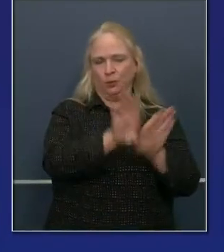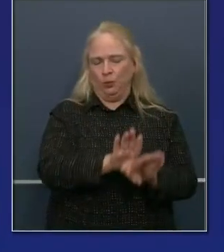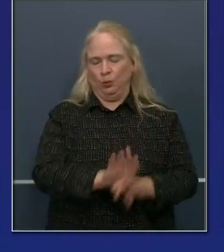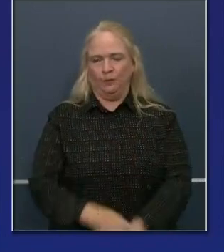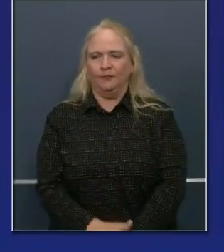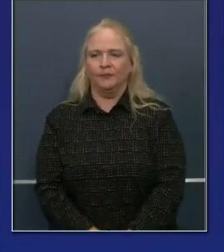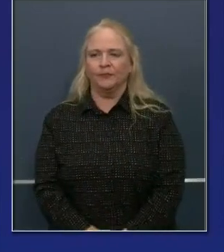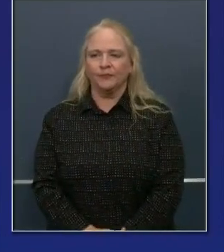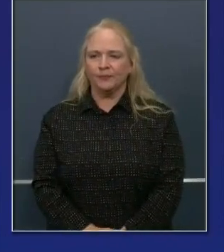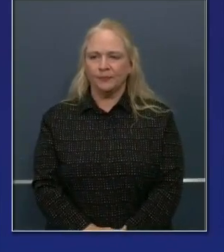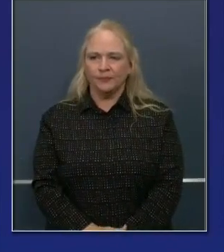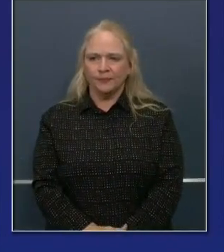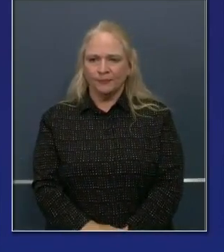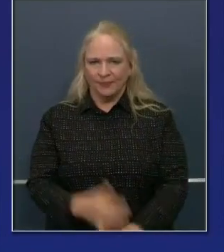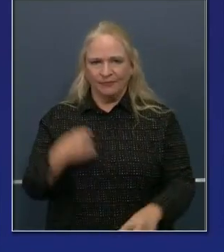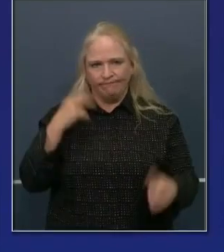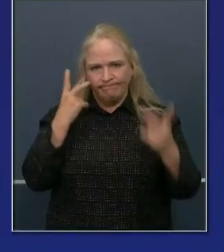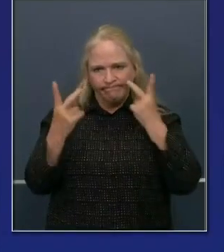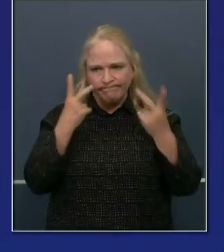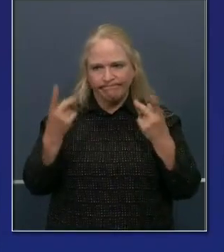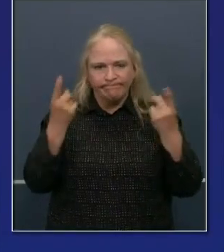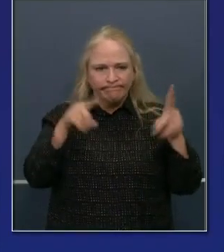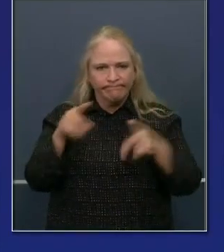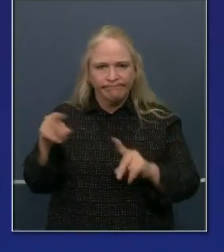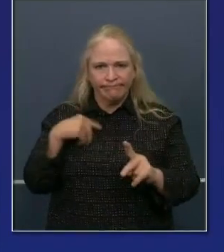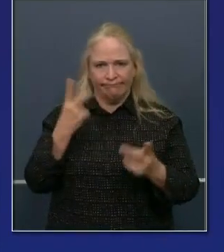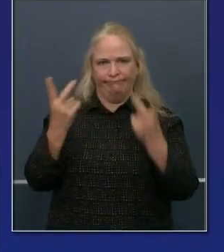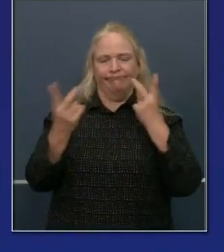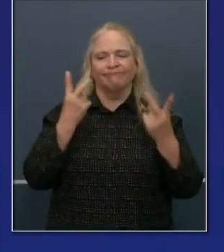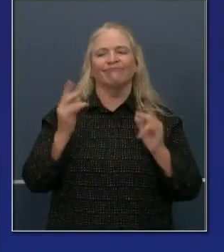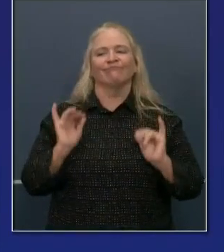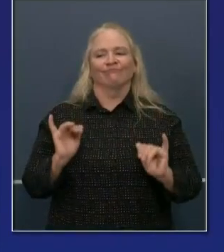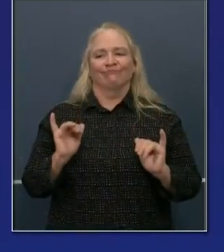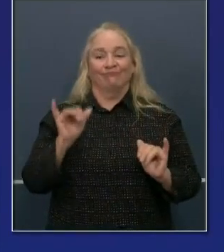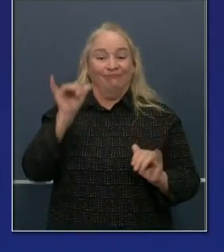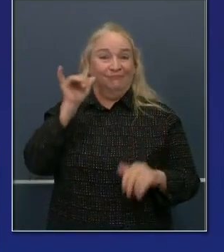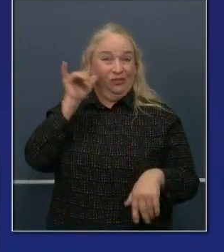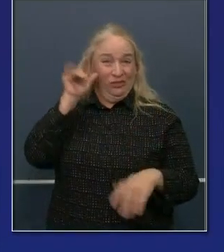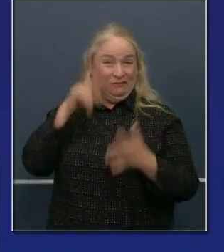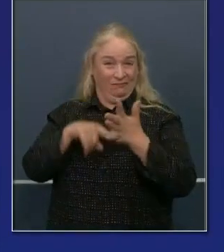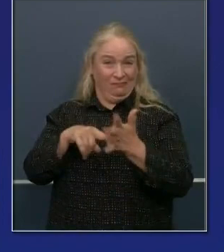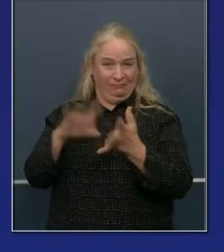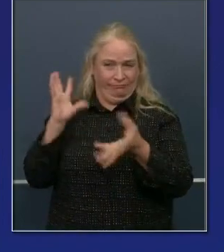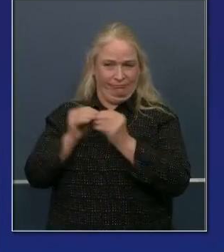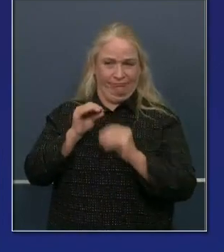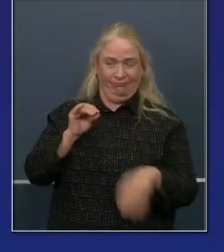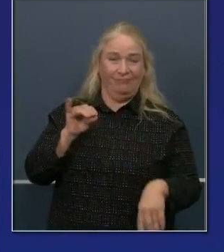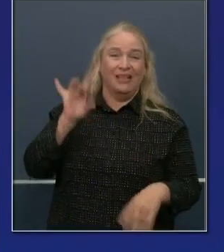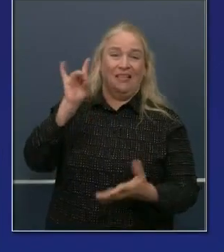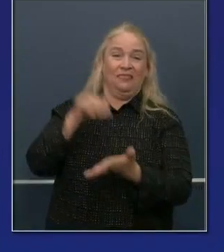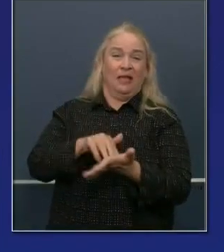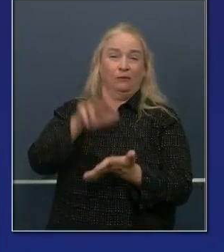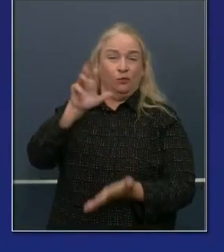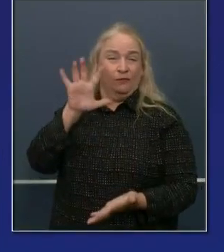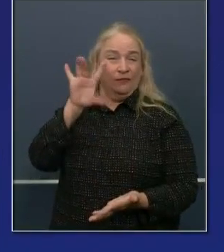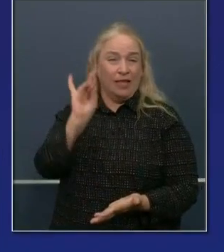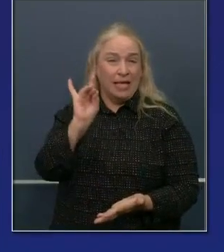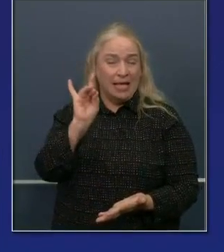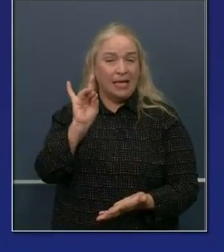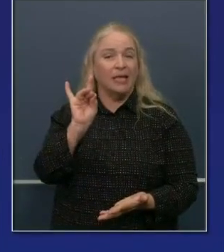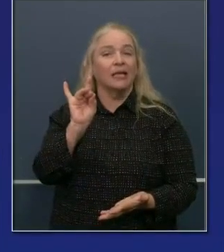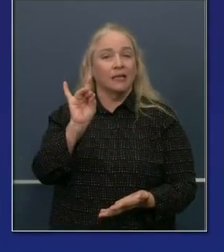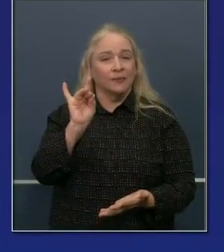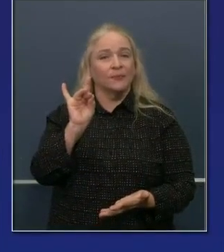here in the state of California, yesterday, the latest reporting period, we had 8,358 cases. Again,